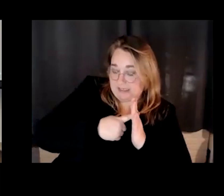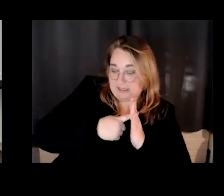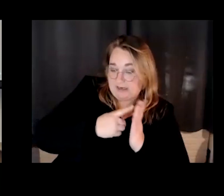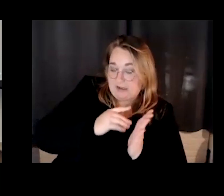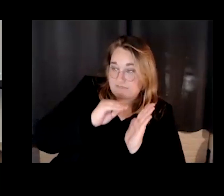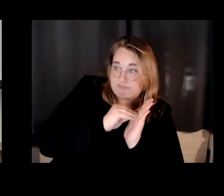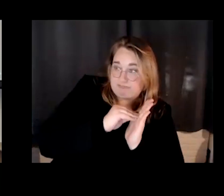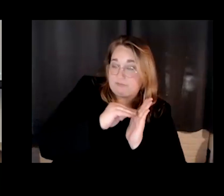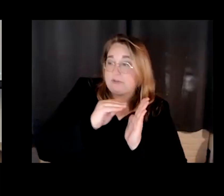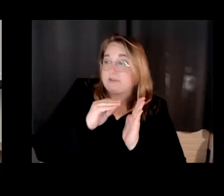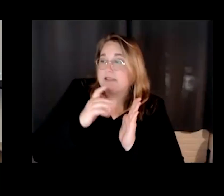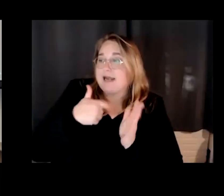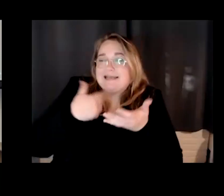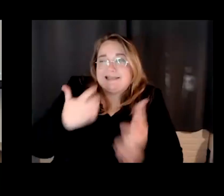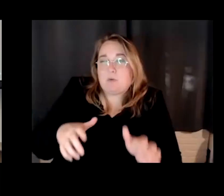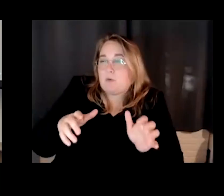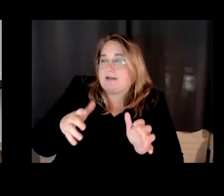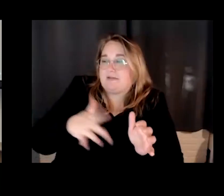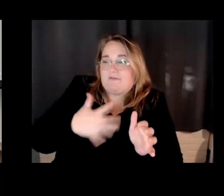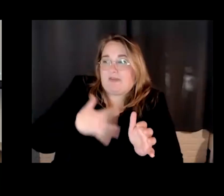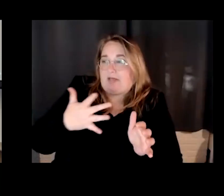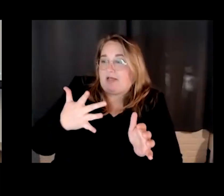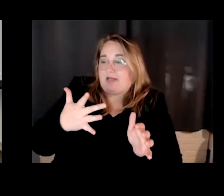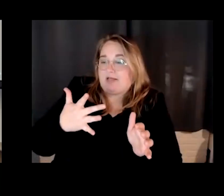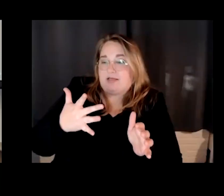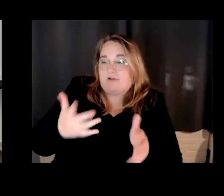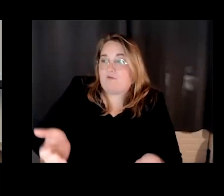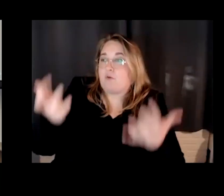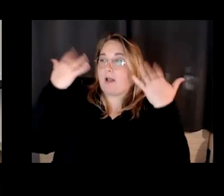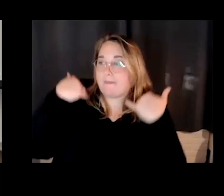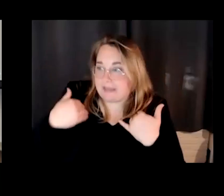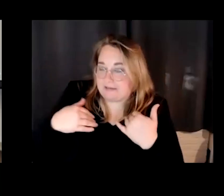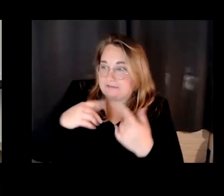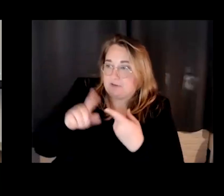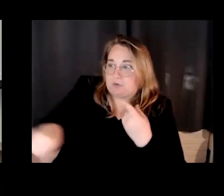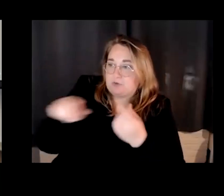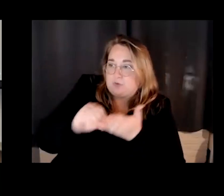didn't want it to be too overwhelming. So we're going to see how.